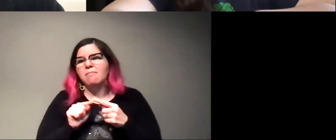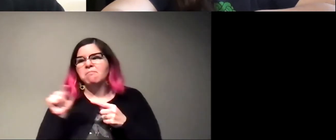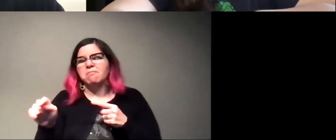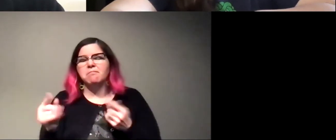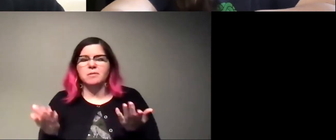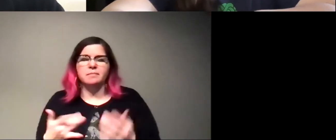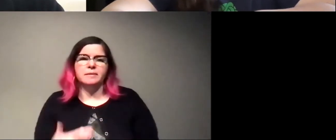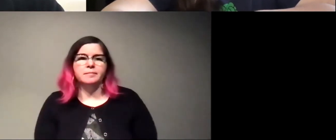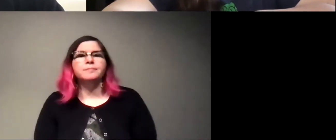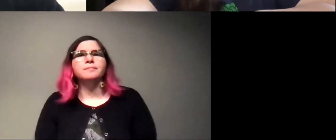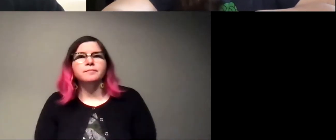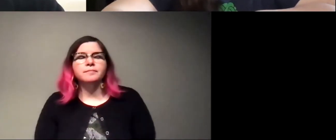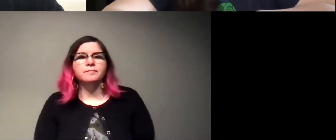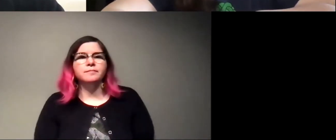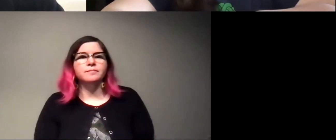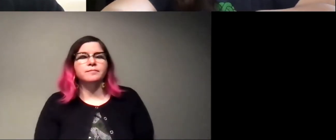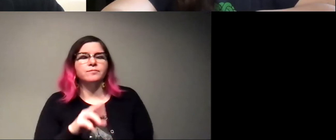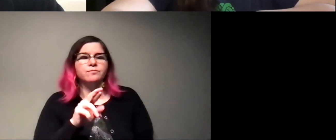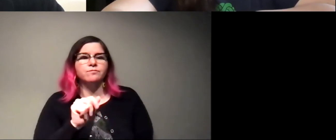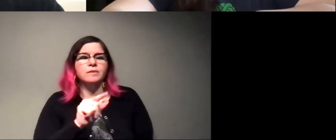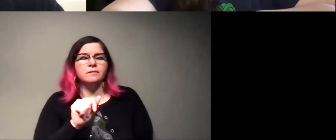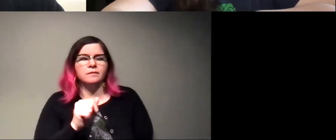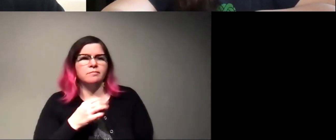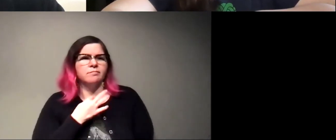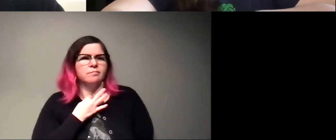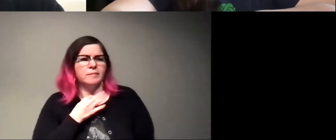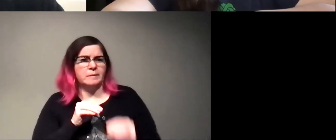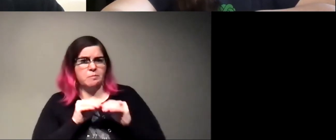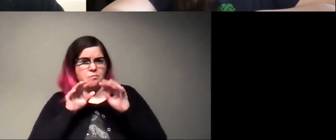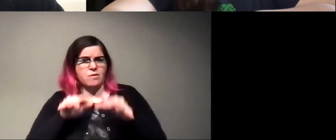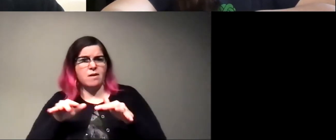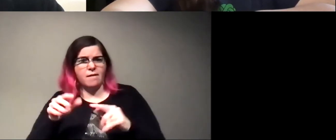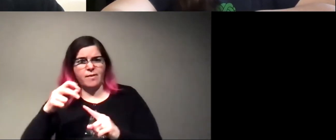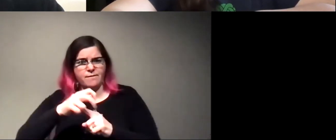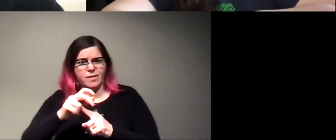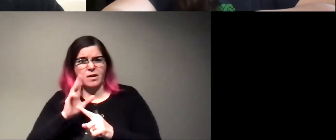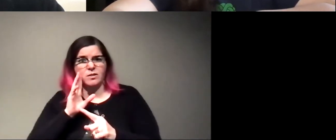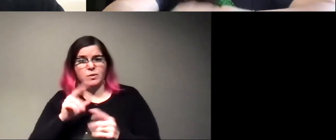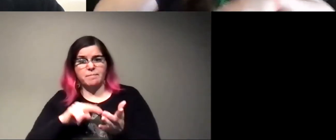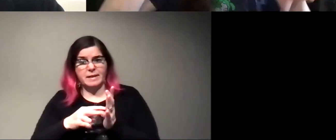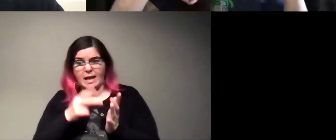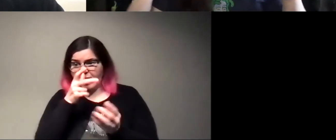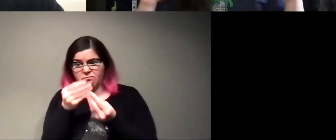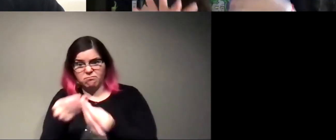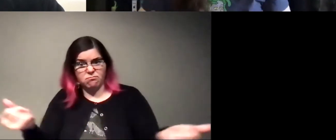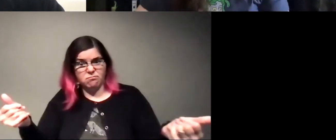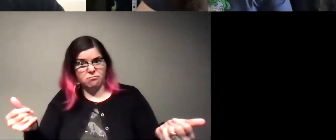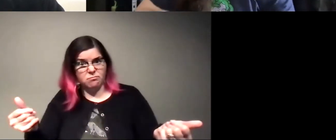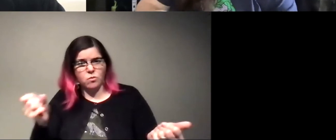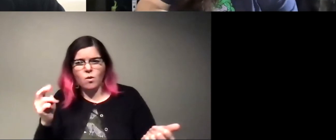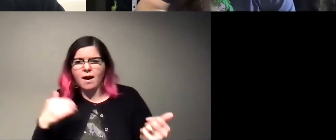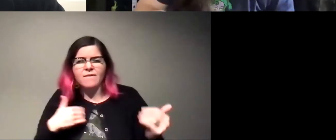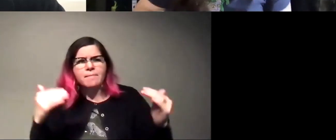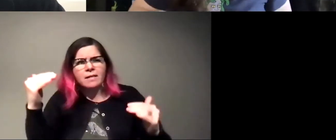Cool. Reza would like to know, will the spread of this fungus eventually eliminate all ants or is there some kind of balancing mechanism?